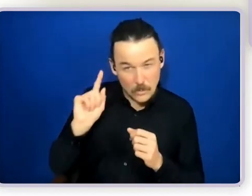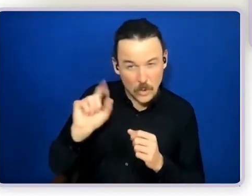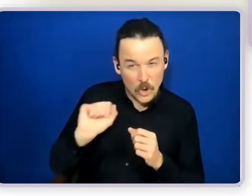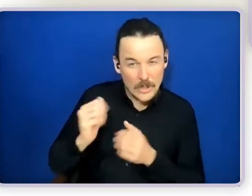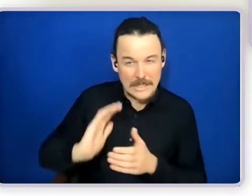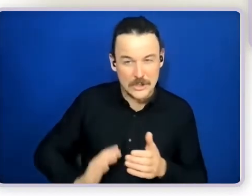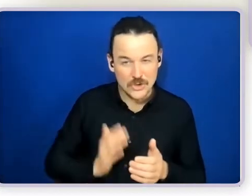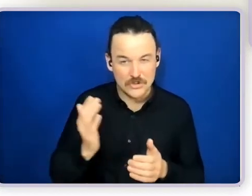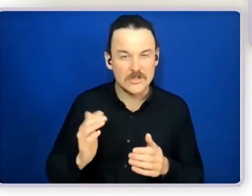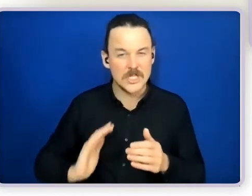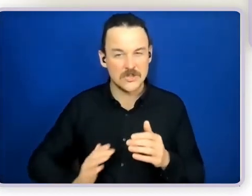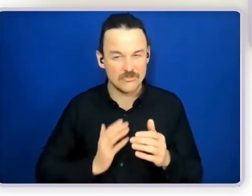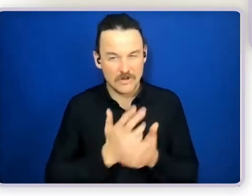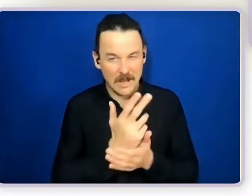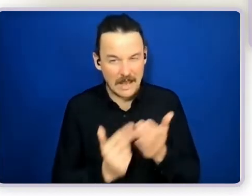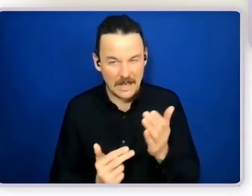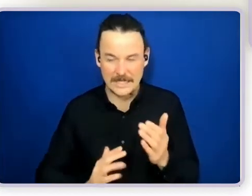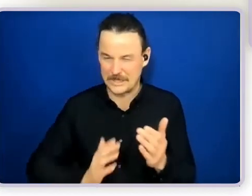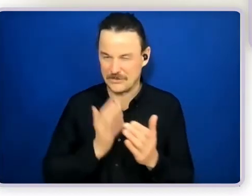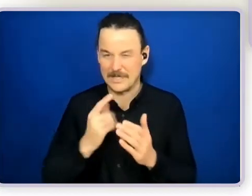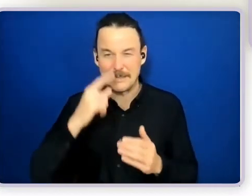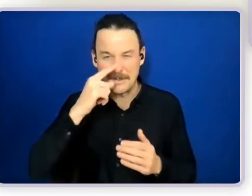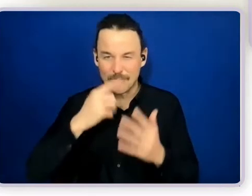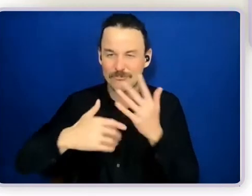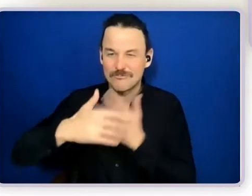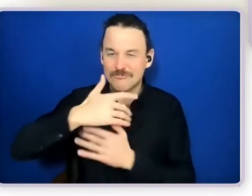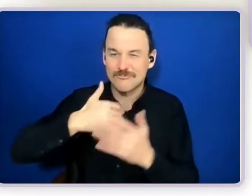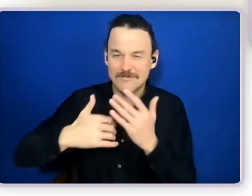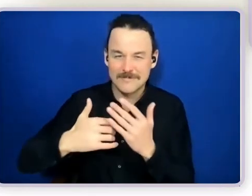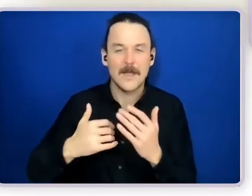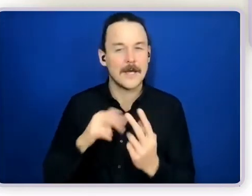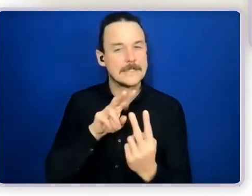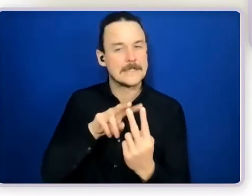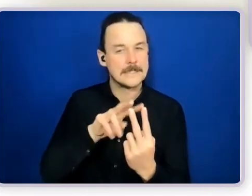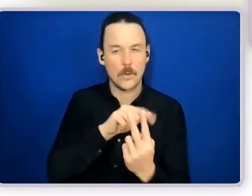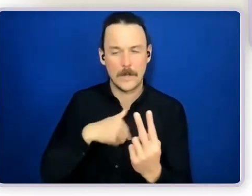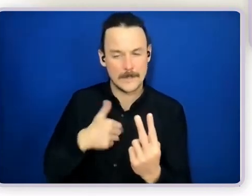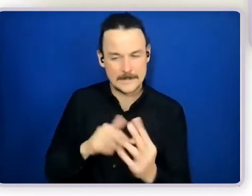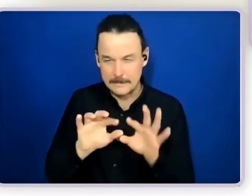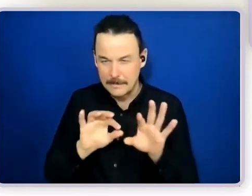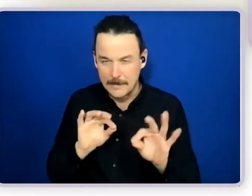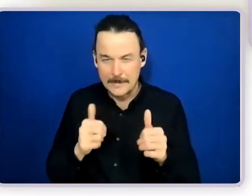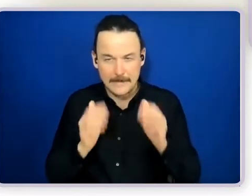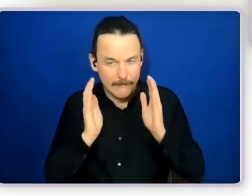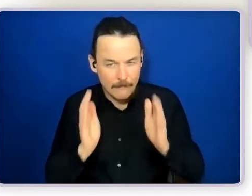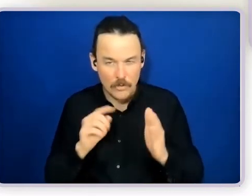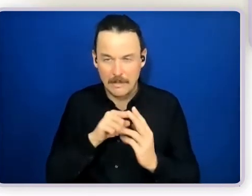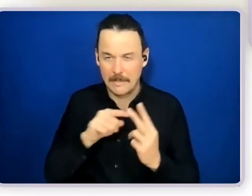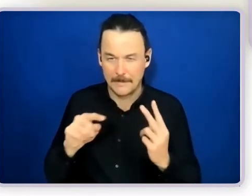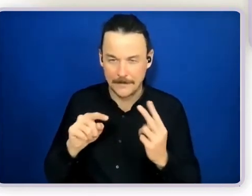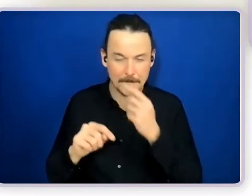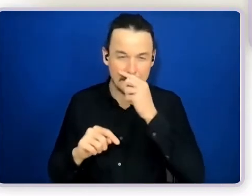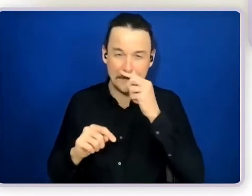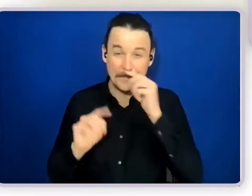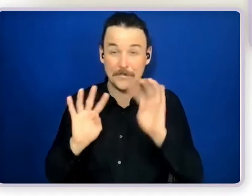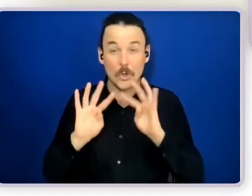interest in socialising and being with people. Then people in that circle of support helped her to brainstorm ideas.